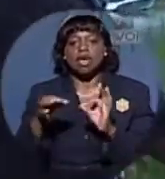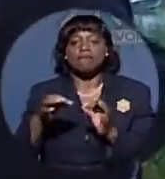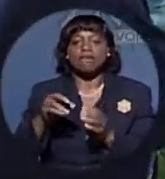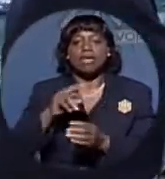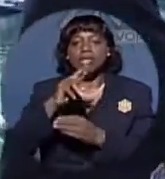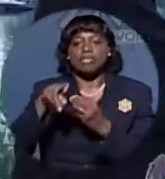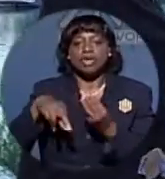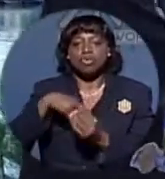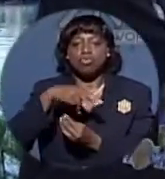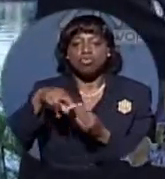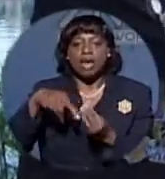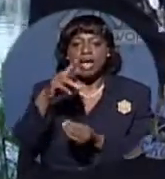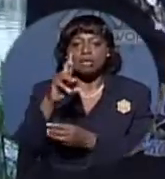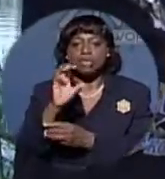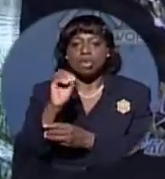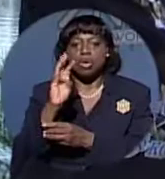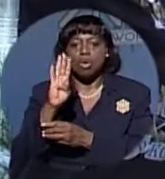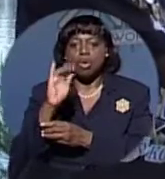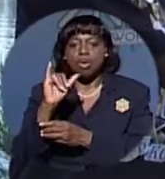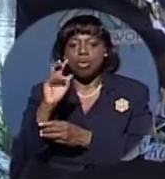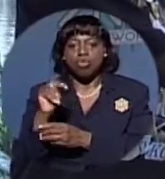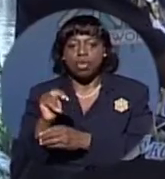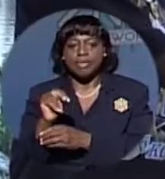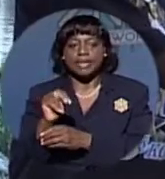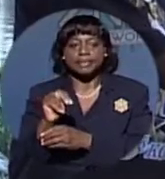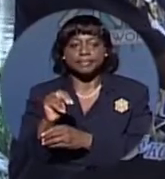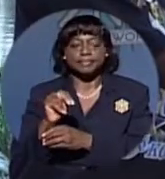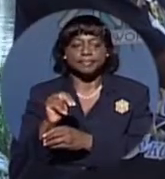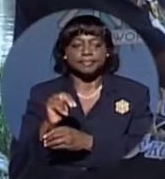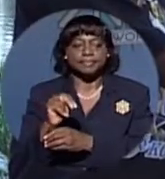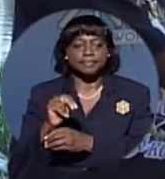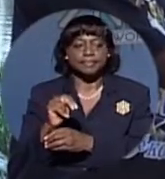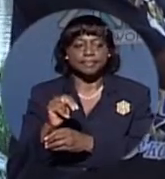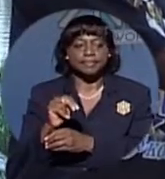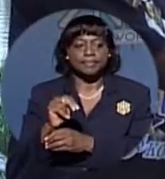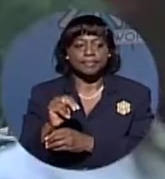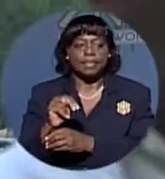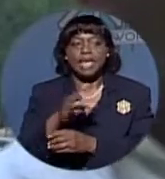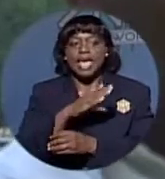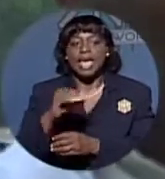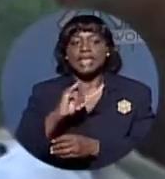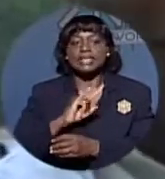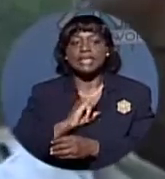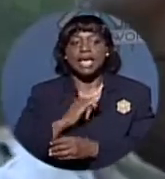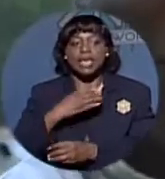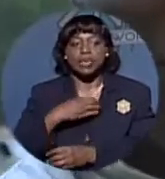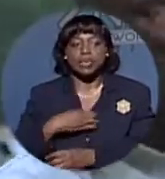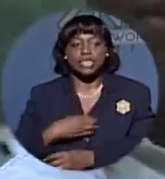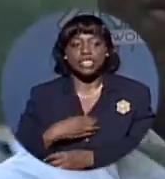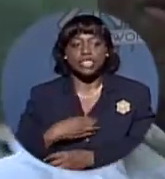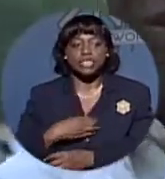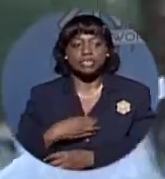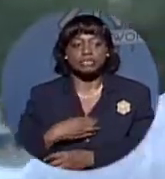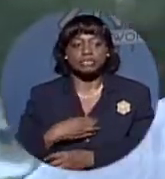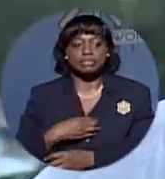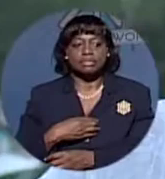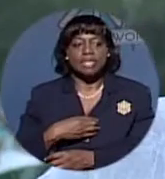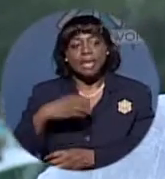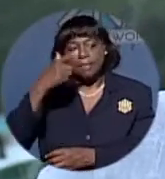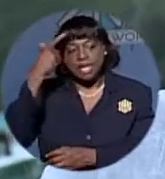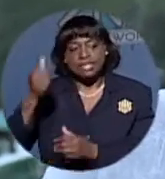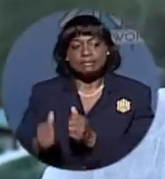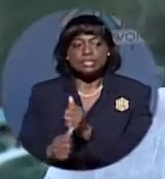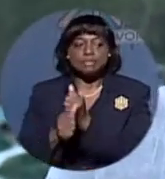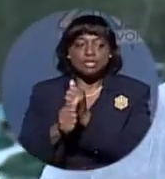I'm wishing to come back here when the championship is played in North Andres. And I will wish to, because I'm sponsoring them,